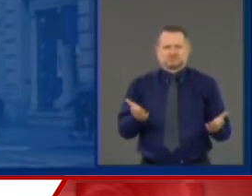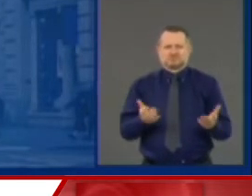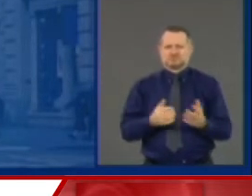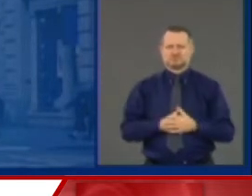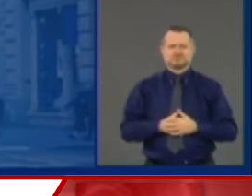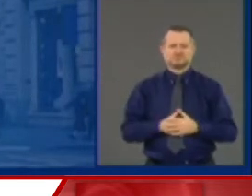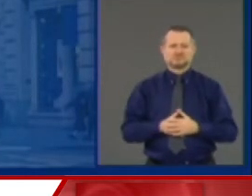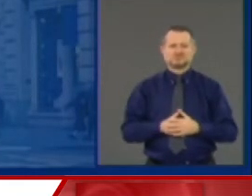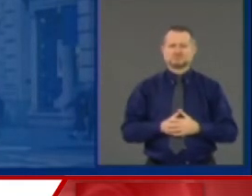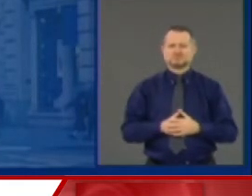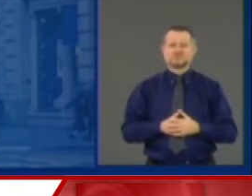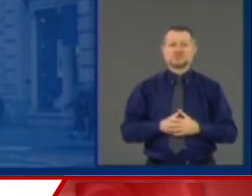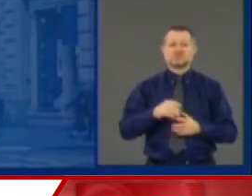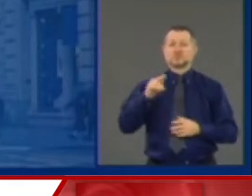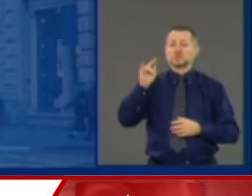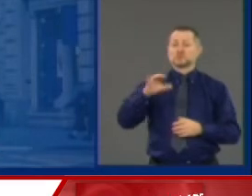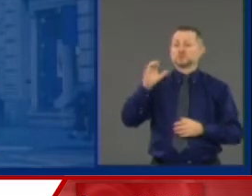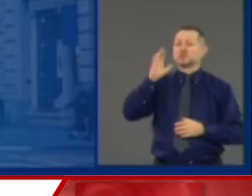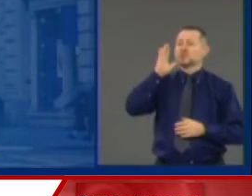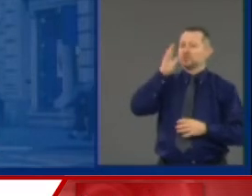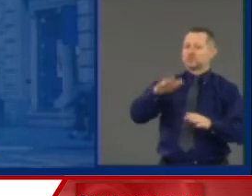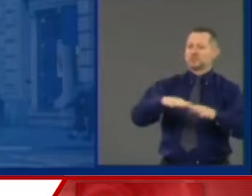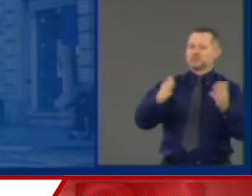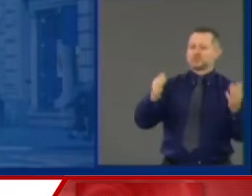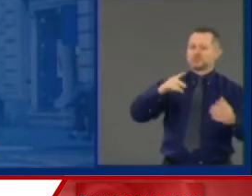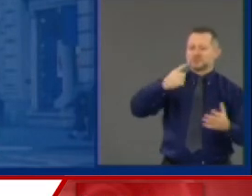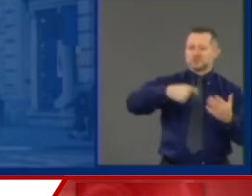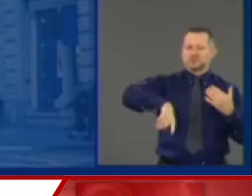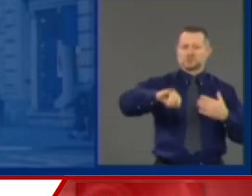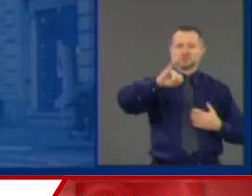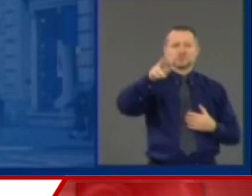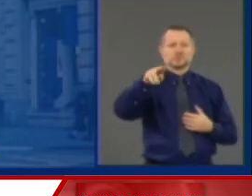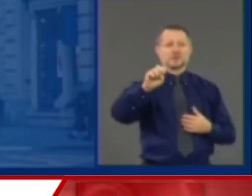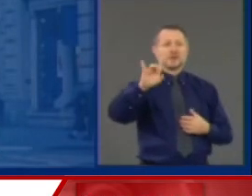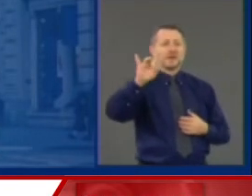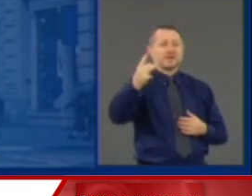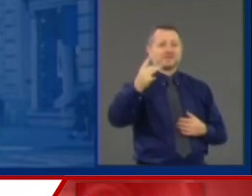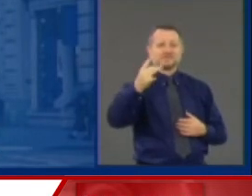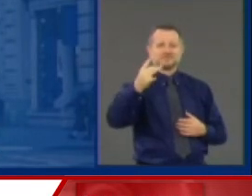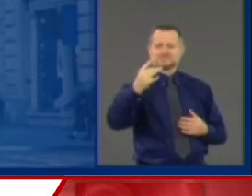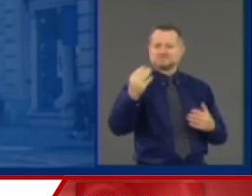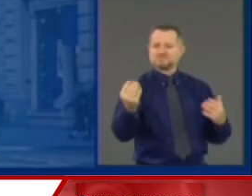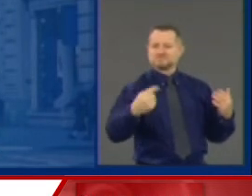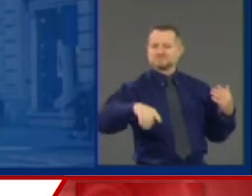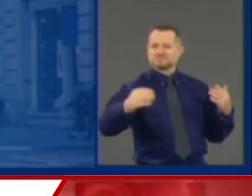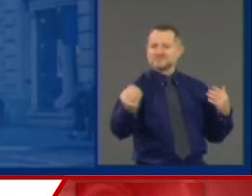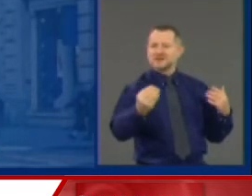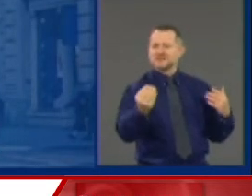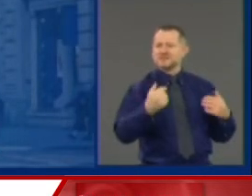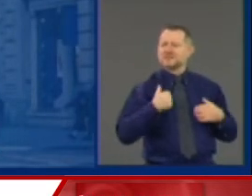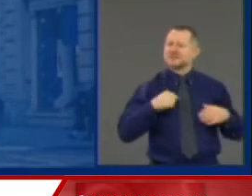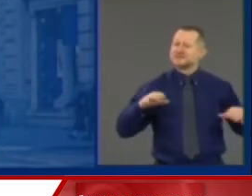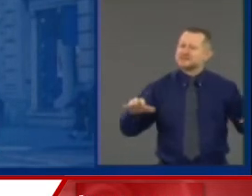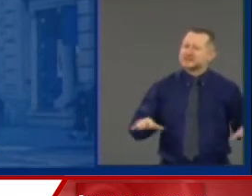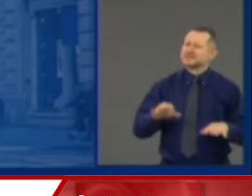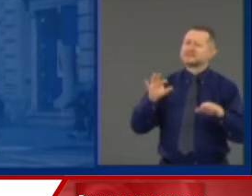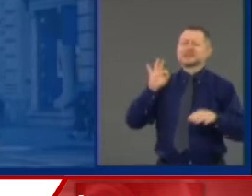New York City opens next week. It took us 93 days to get here.